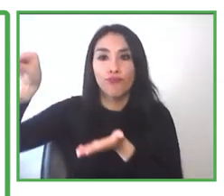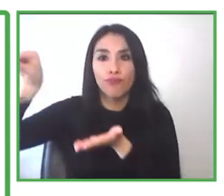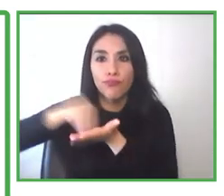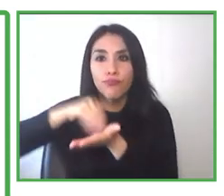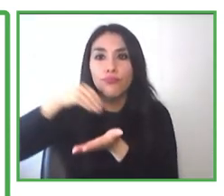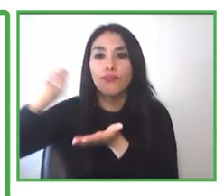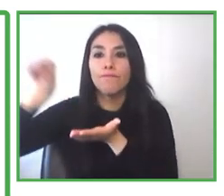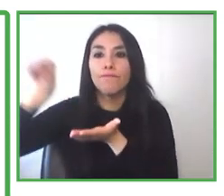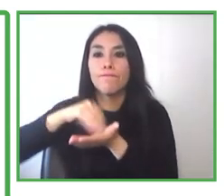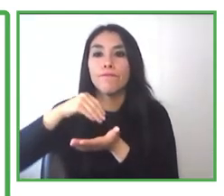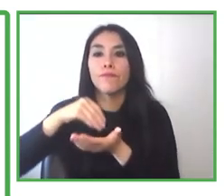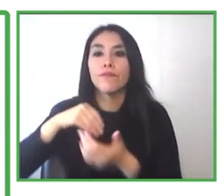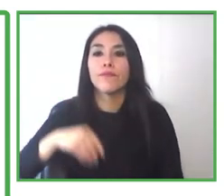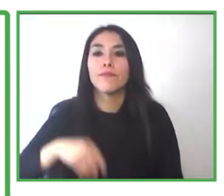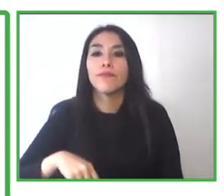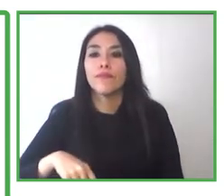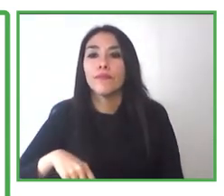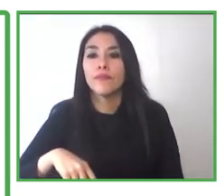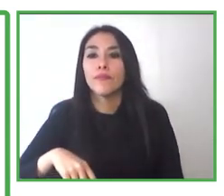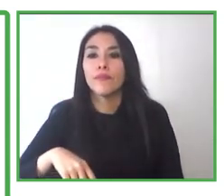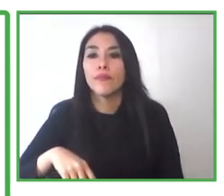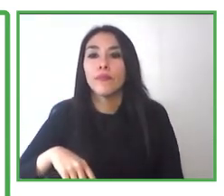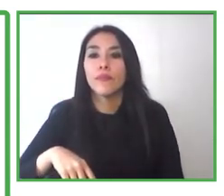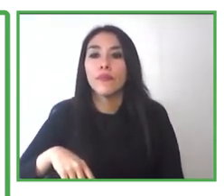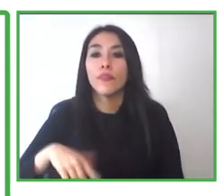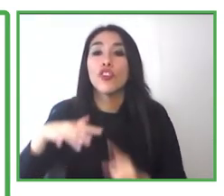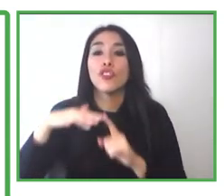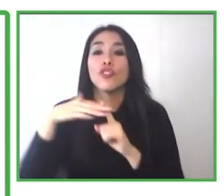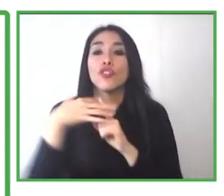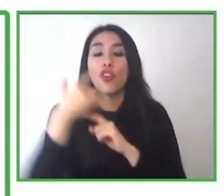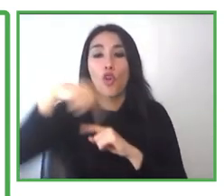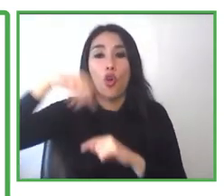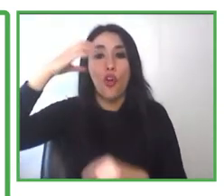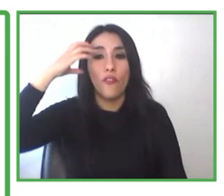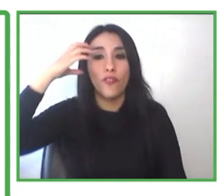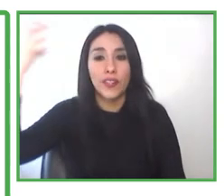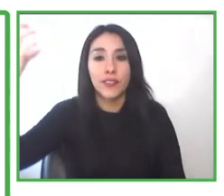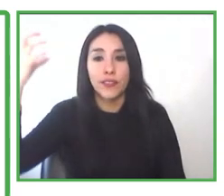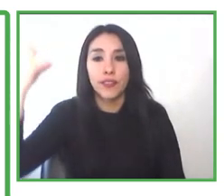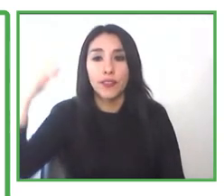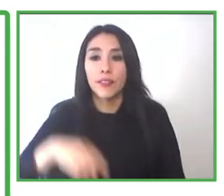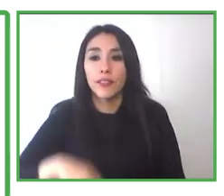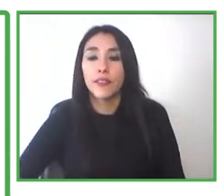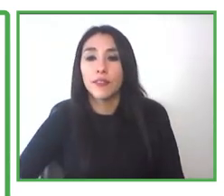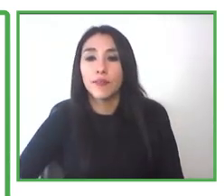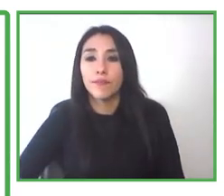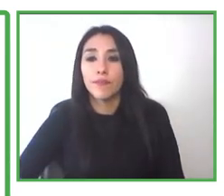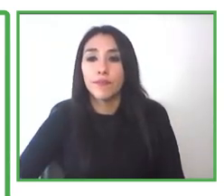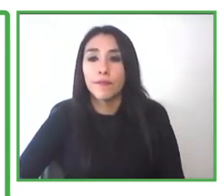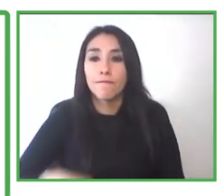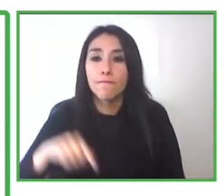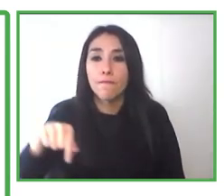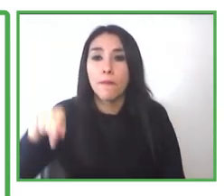external resources. Because in our specific case, we receive,